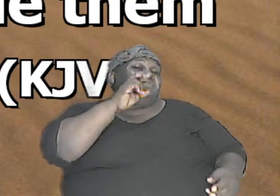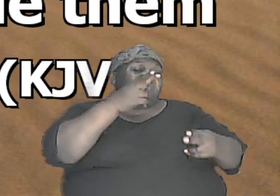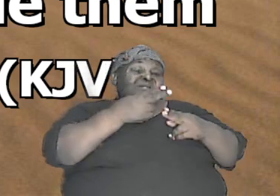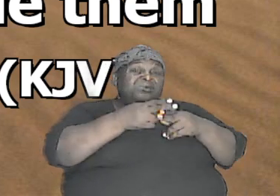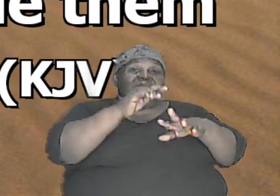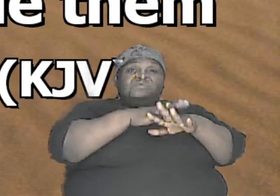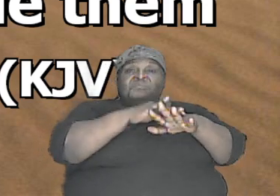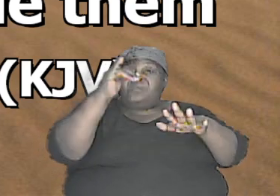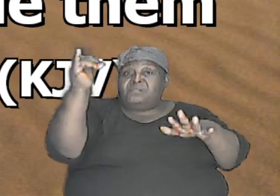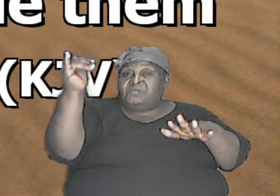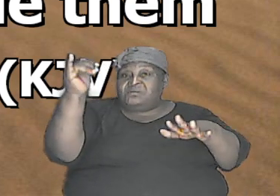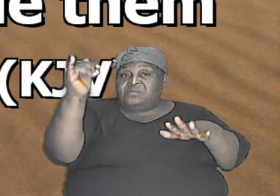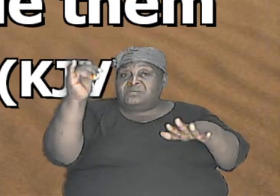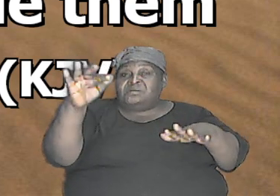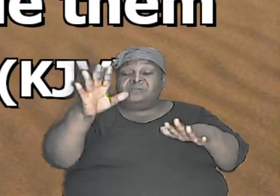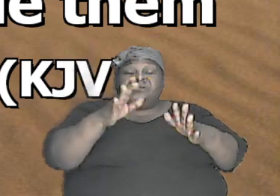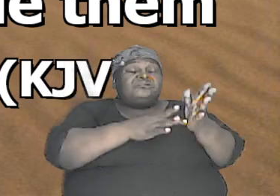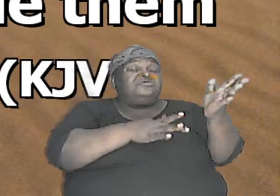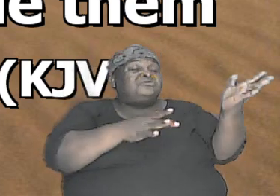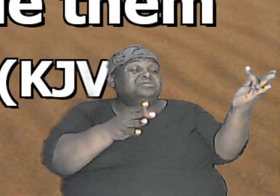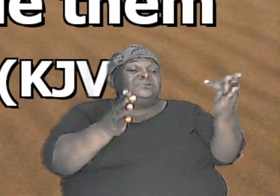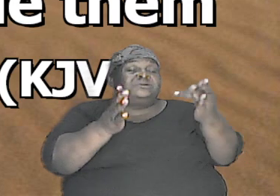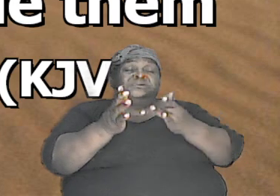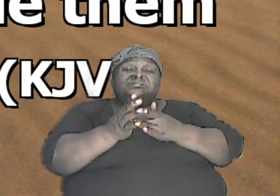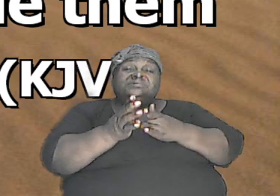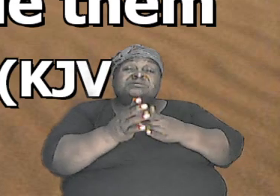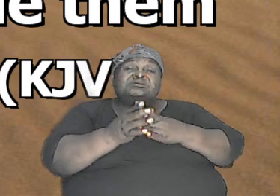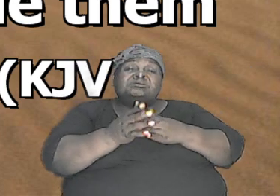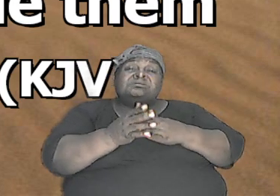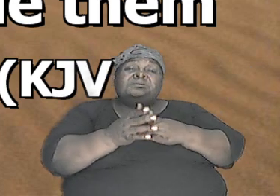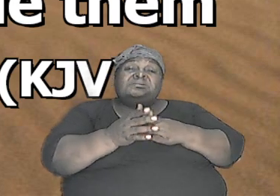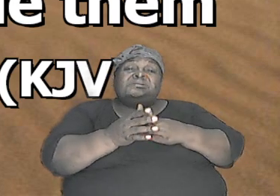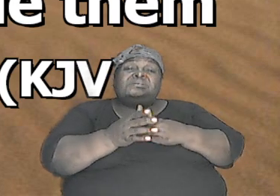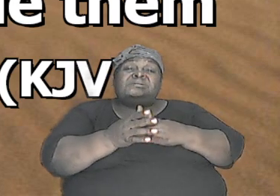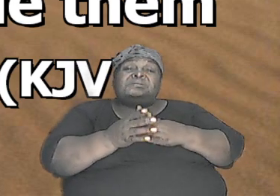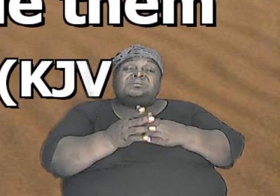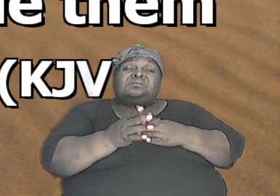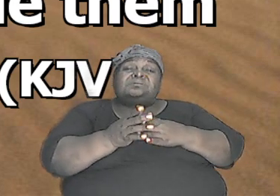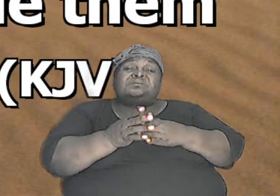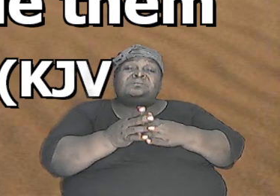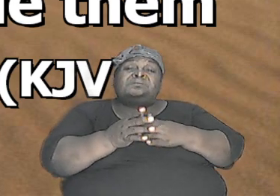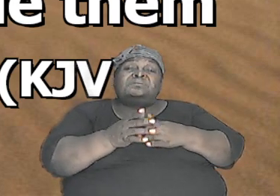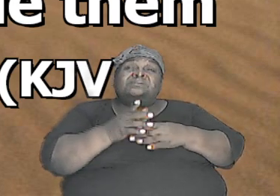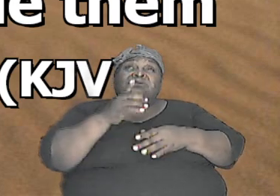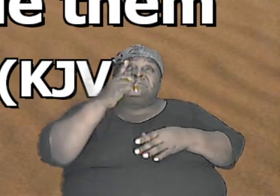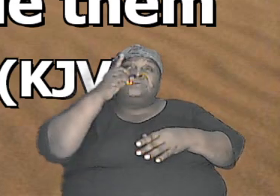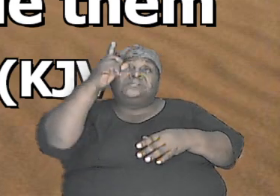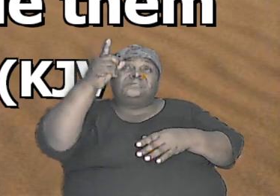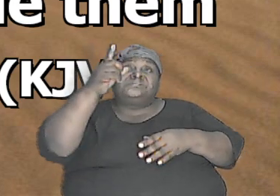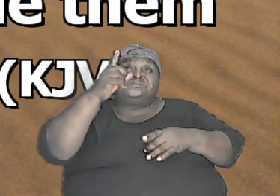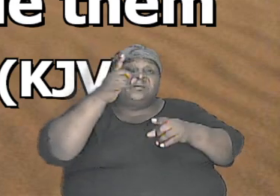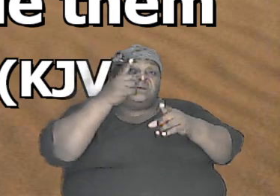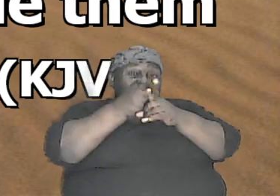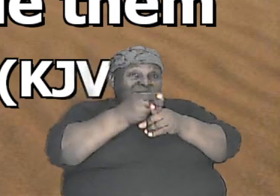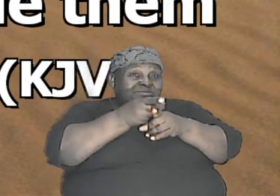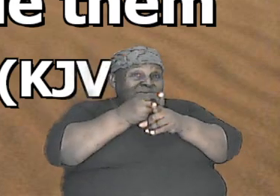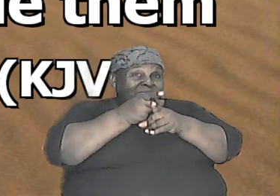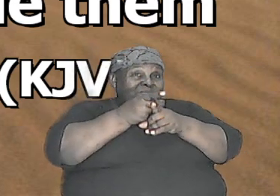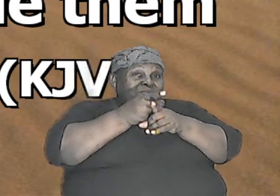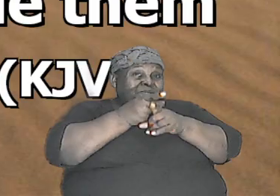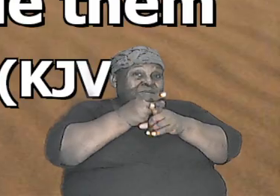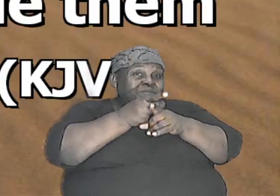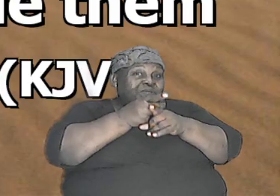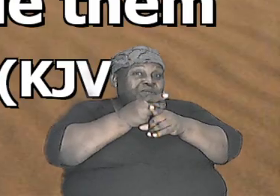called and so Jesus by virtue of his response by